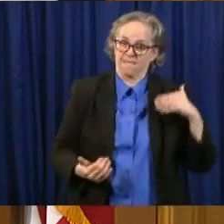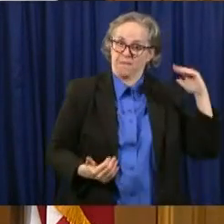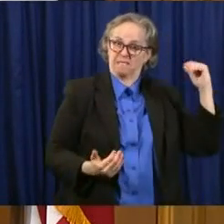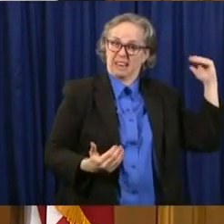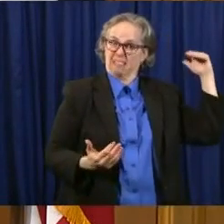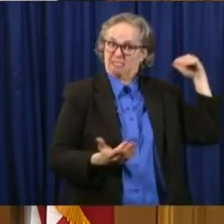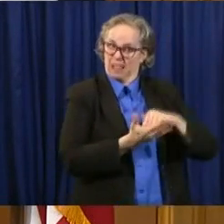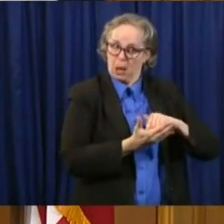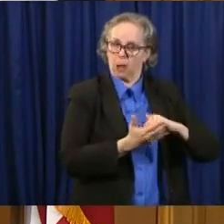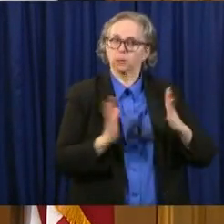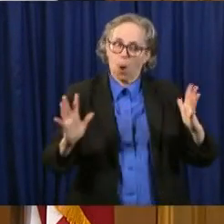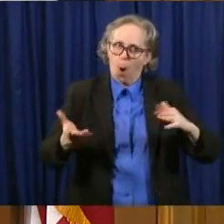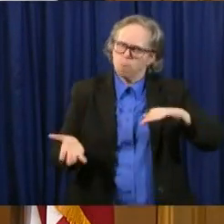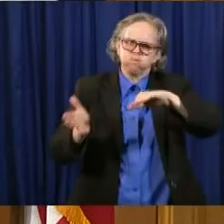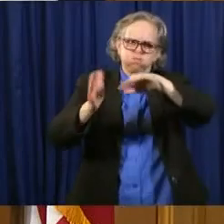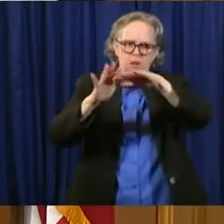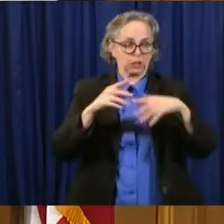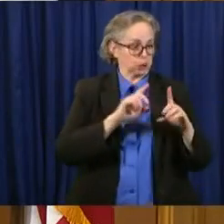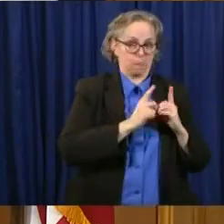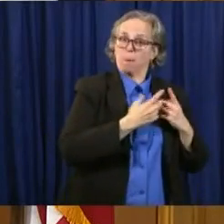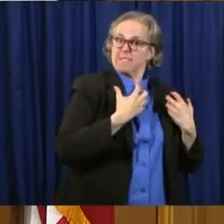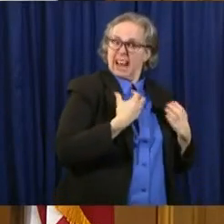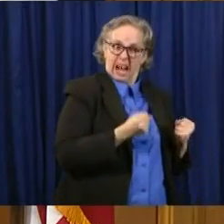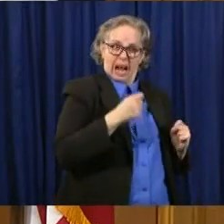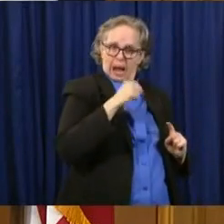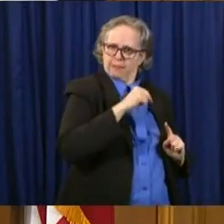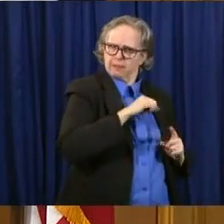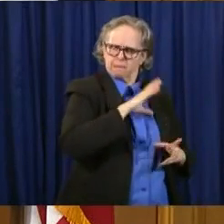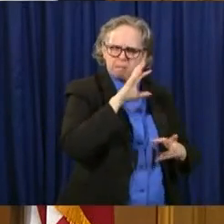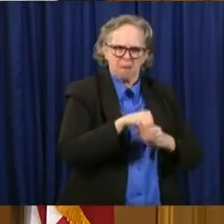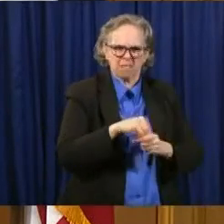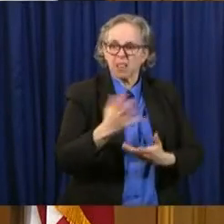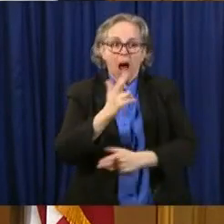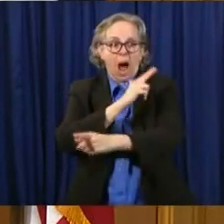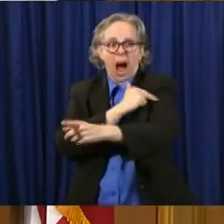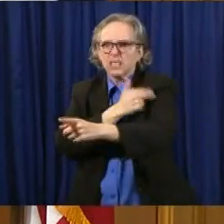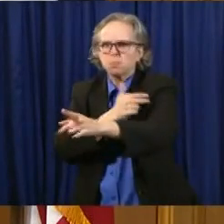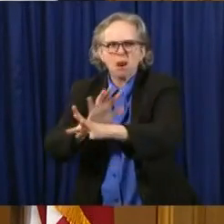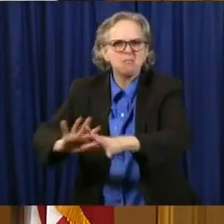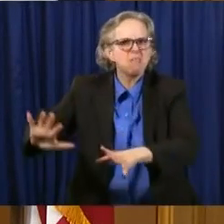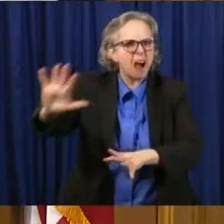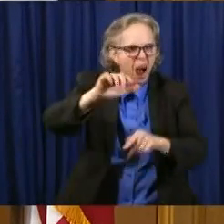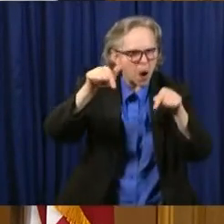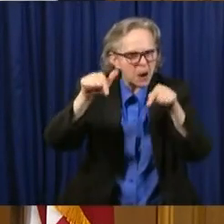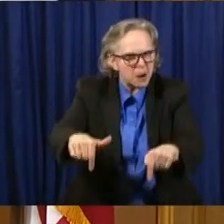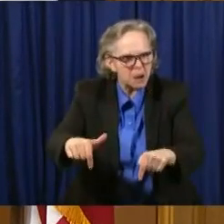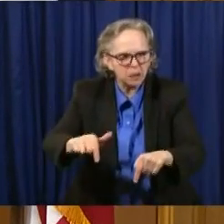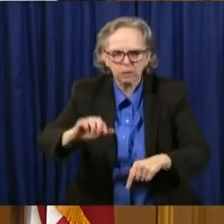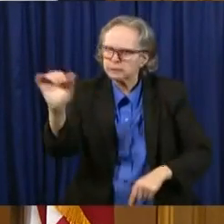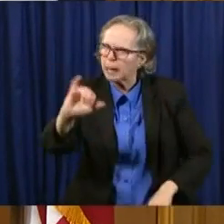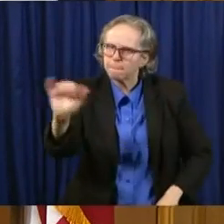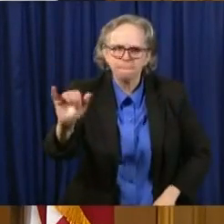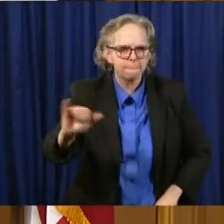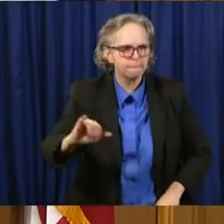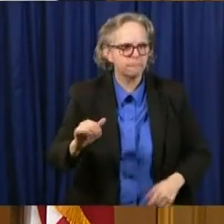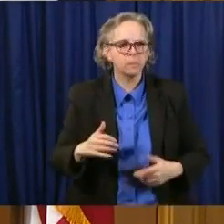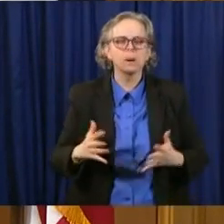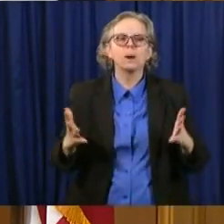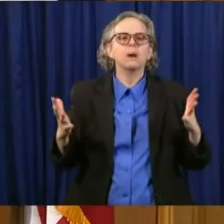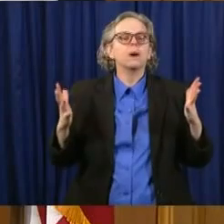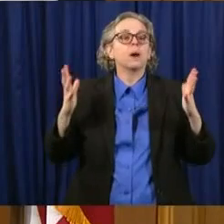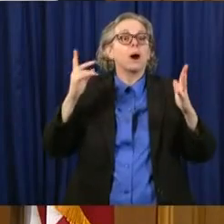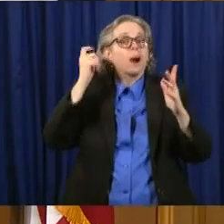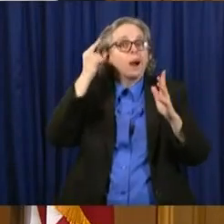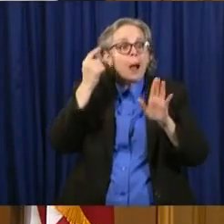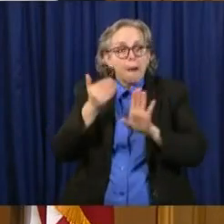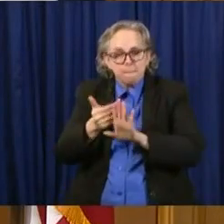Health and hospital systems across Ohio, allowing more people to be tested. Uh, and this all by the end of April. So again,